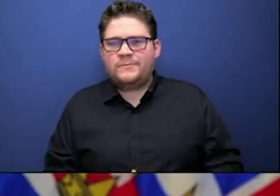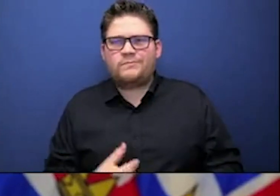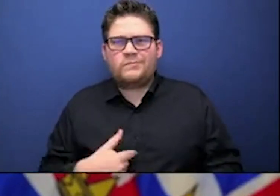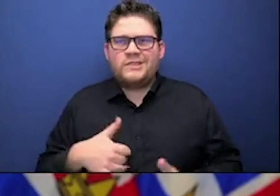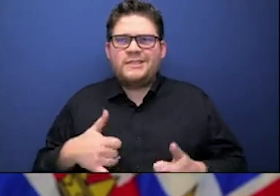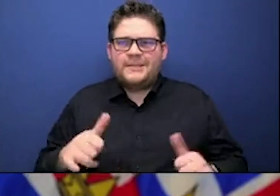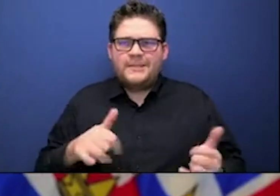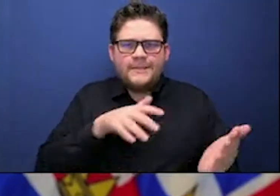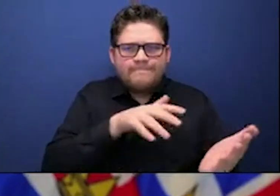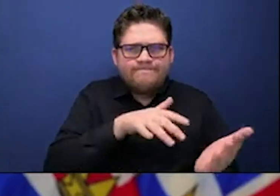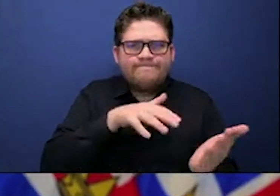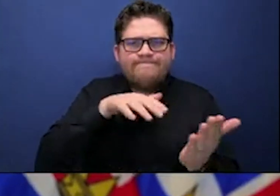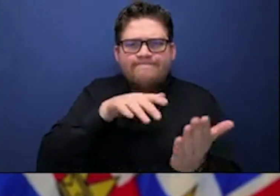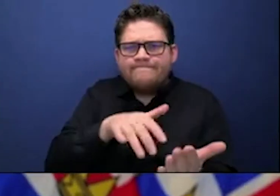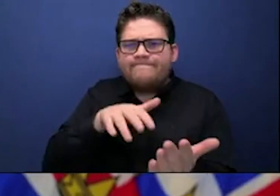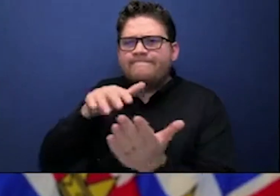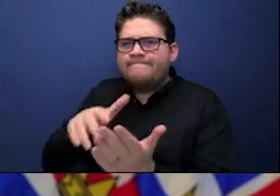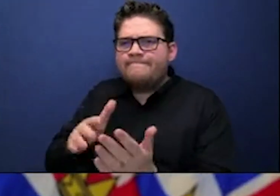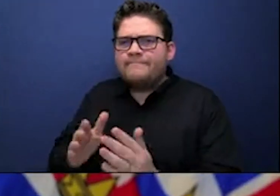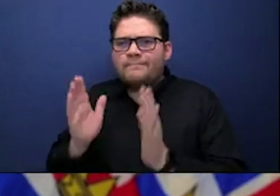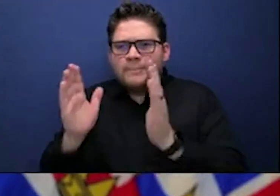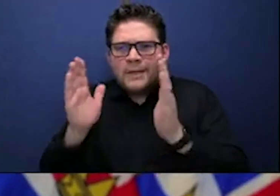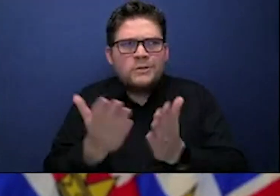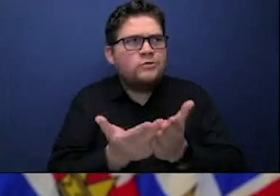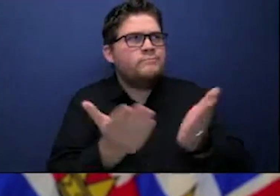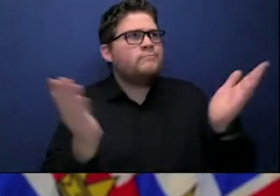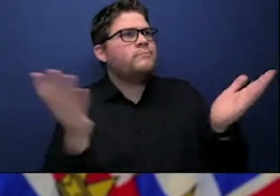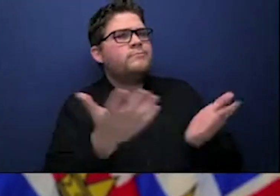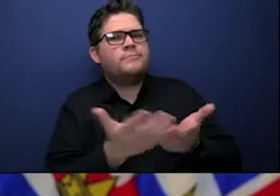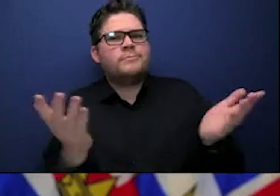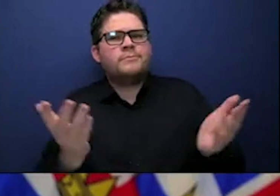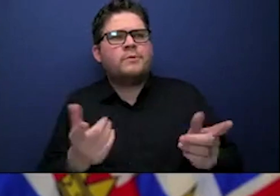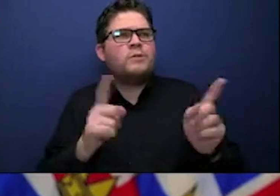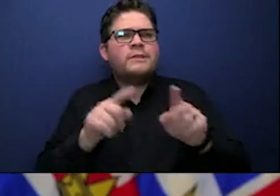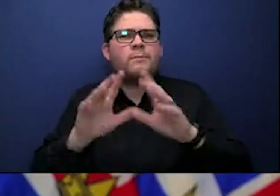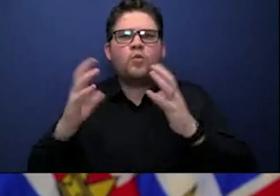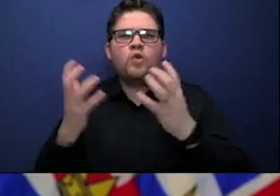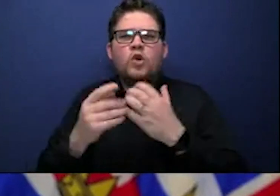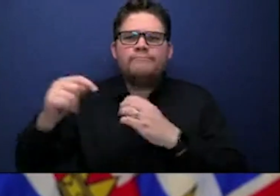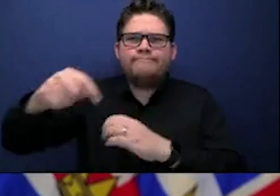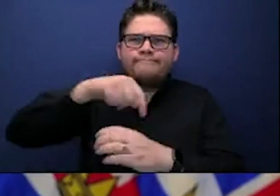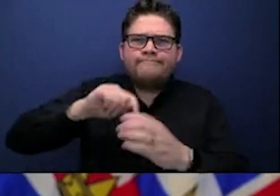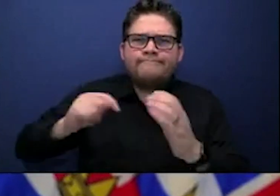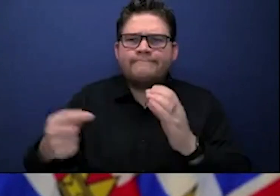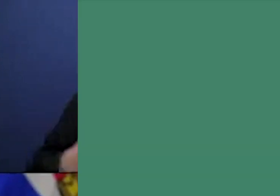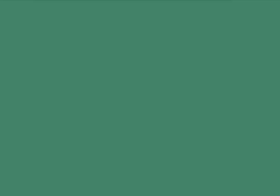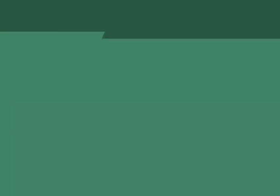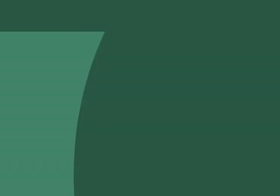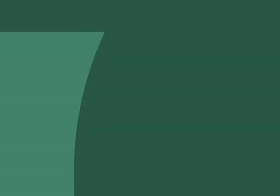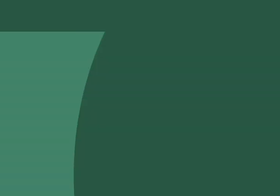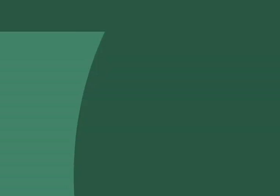the public health agency of Canada and our national advisory committee on immunization to better understand.